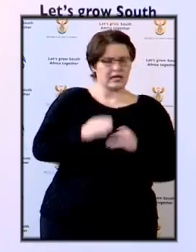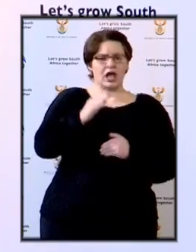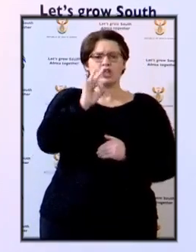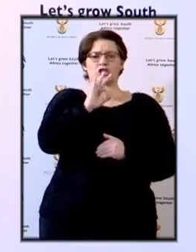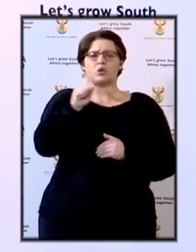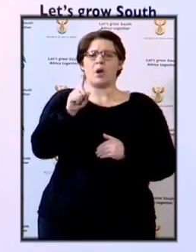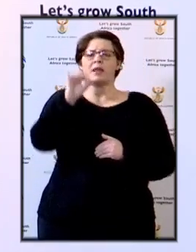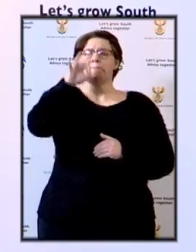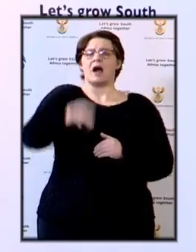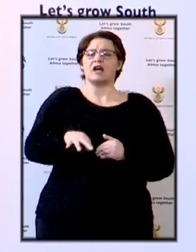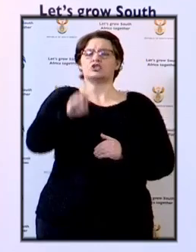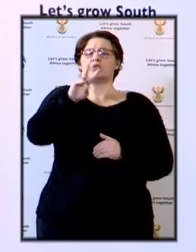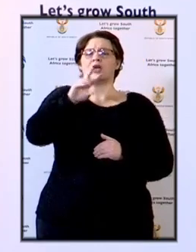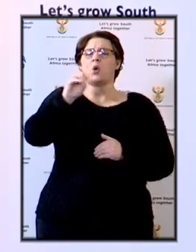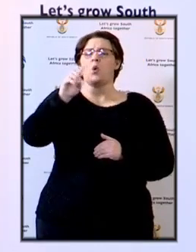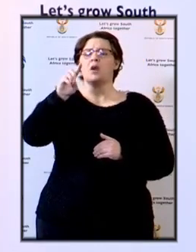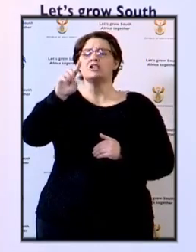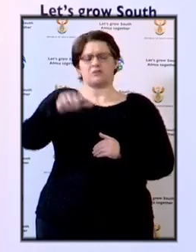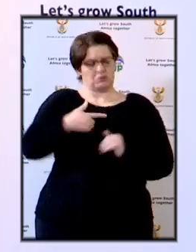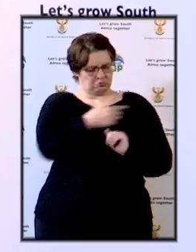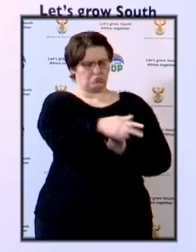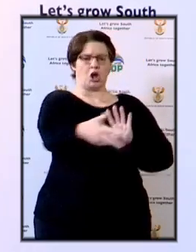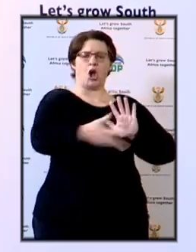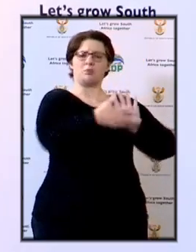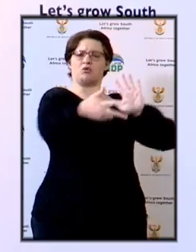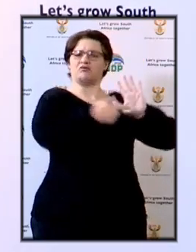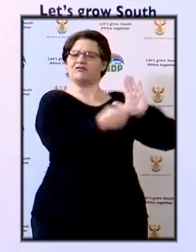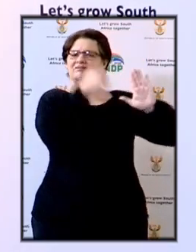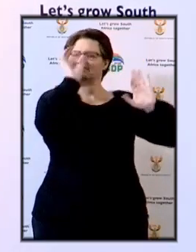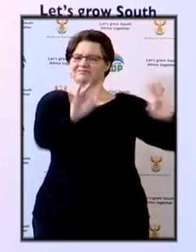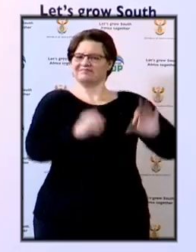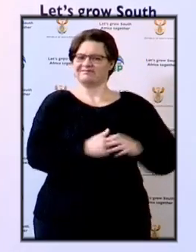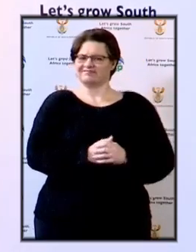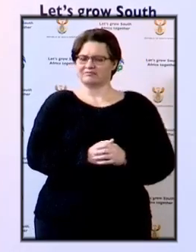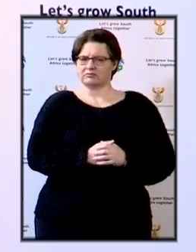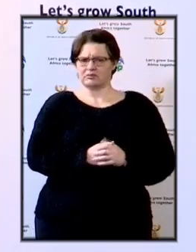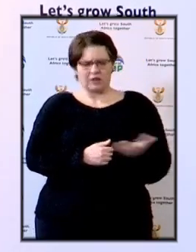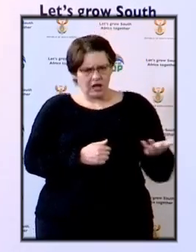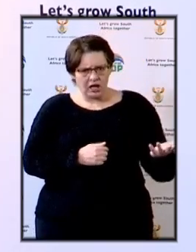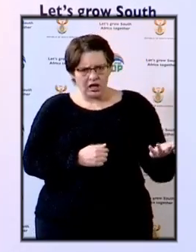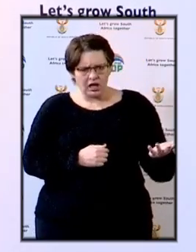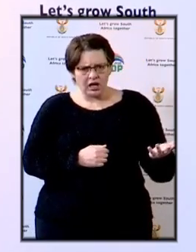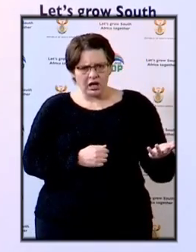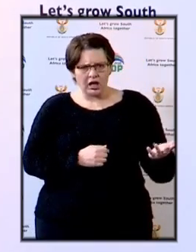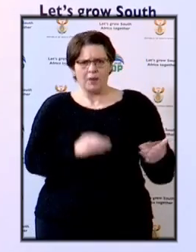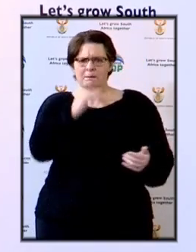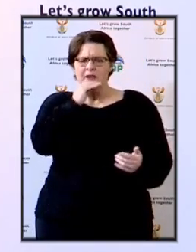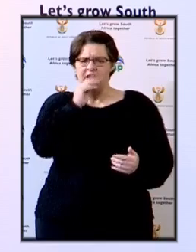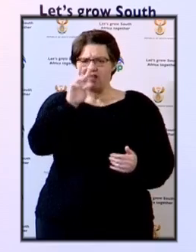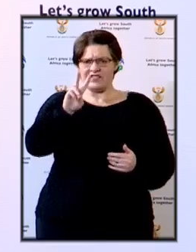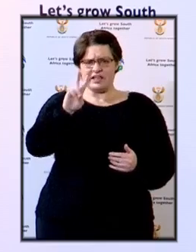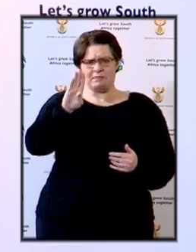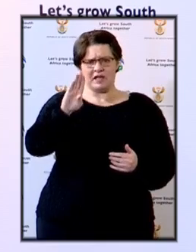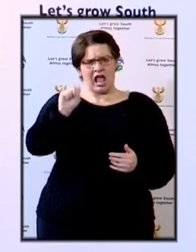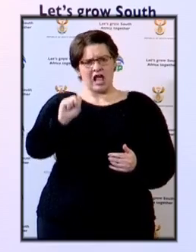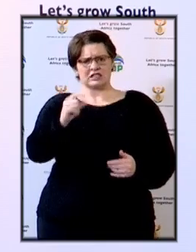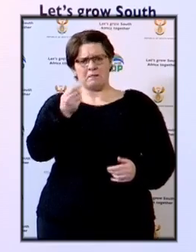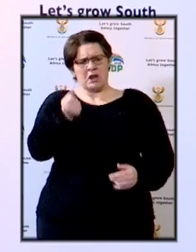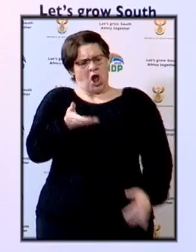on the 31st of March 2017, making VBS look richer,